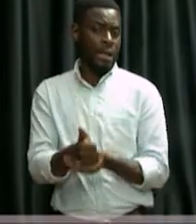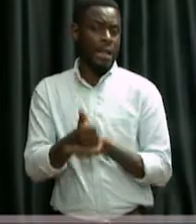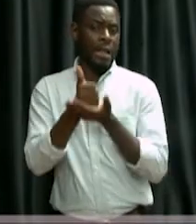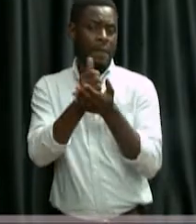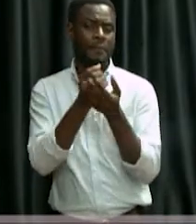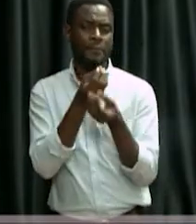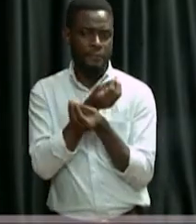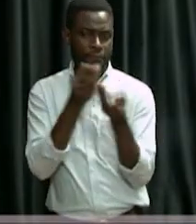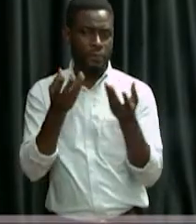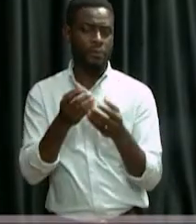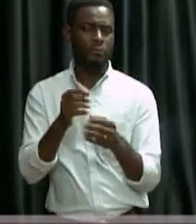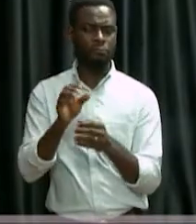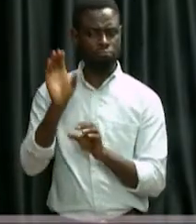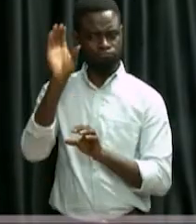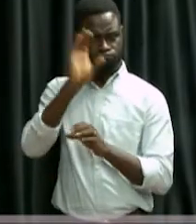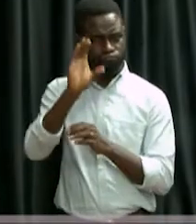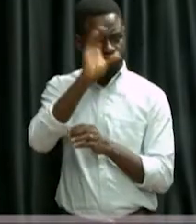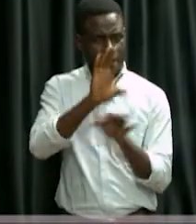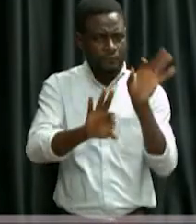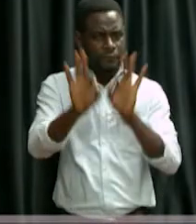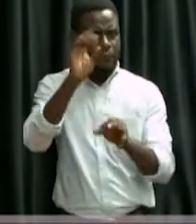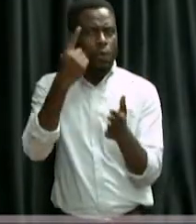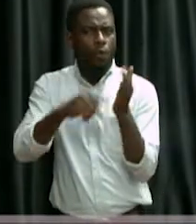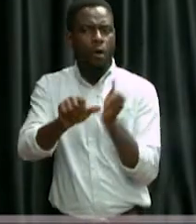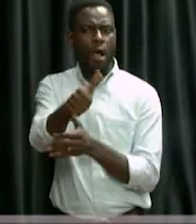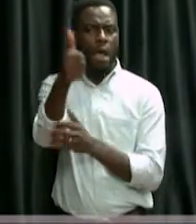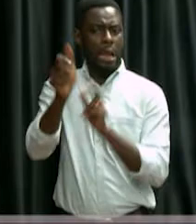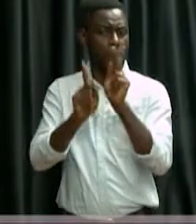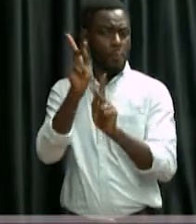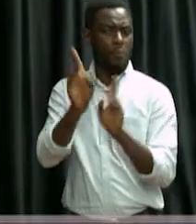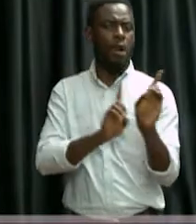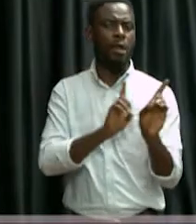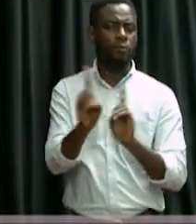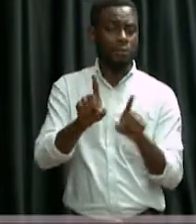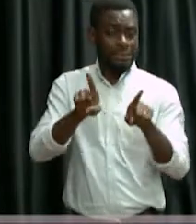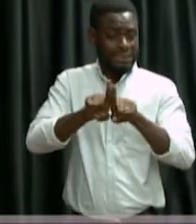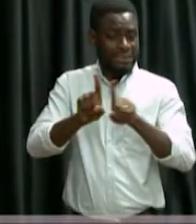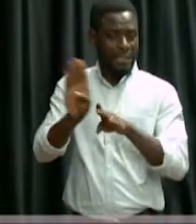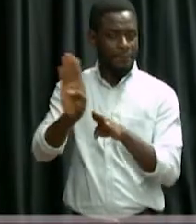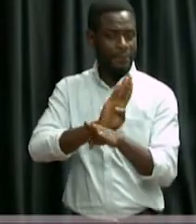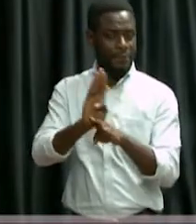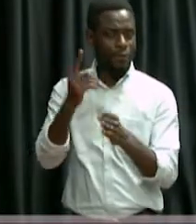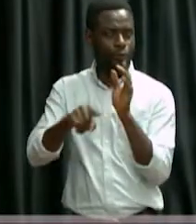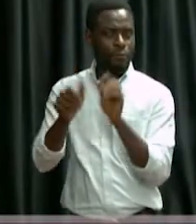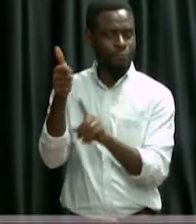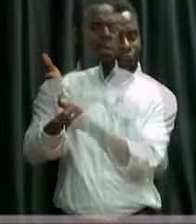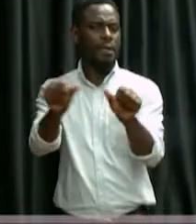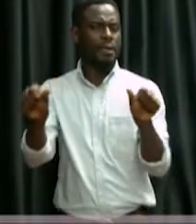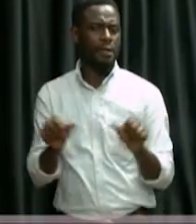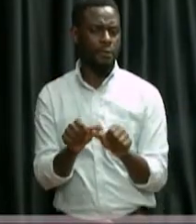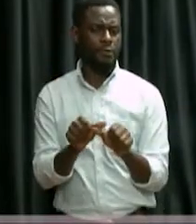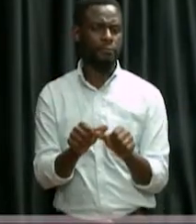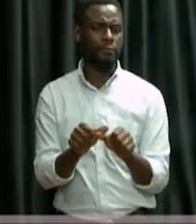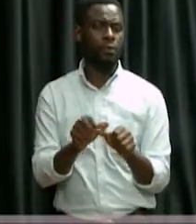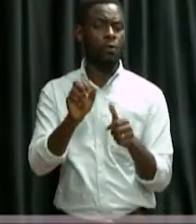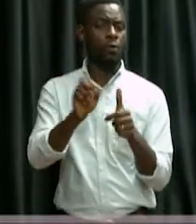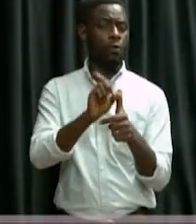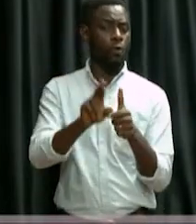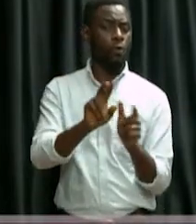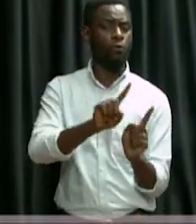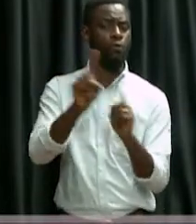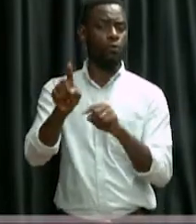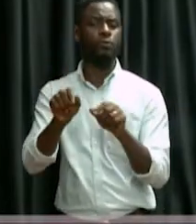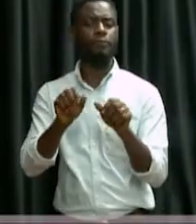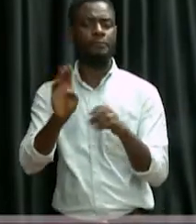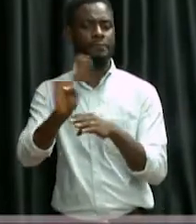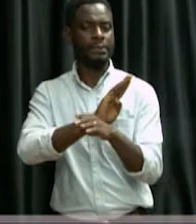out what others are doing, similar businesses and what they are doing to survive and let that be a guide for you. Or go to businesses in